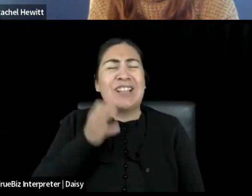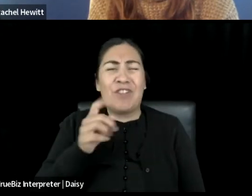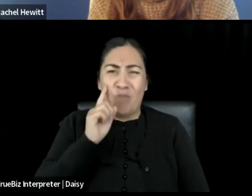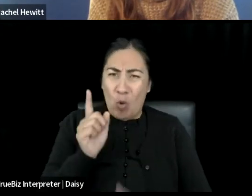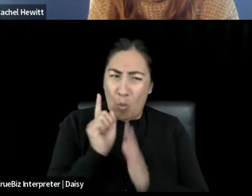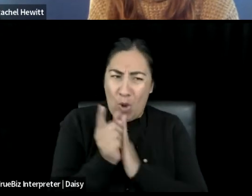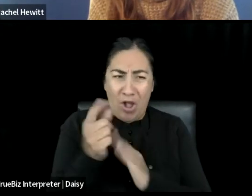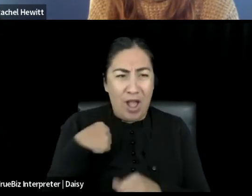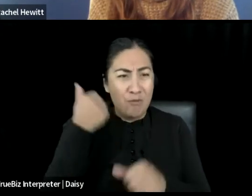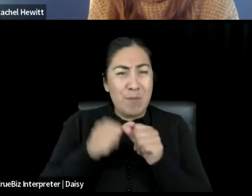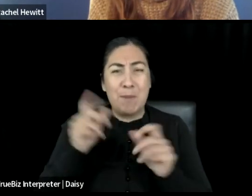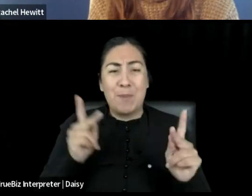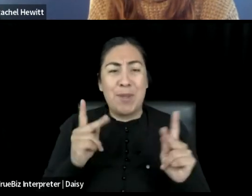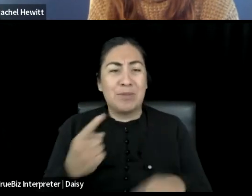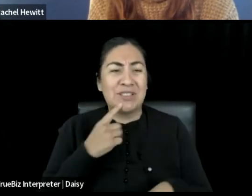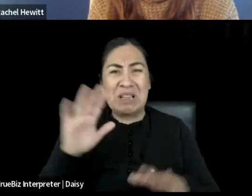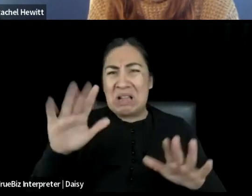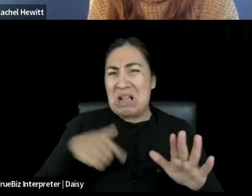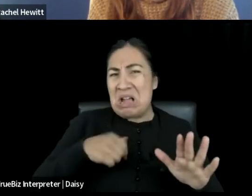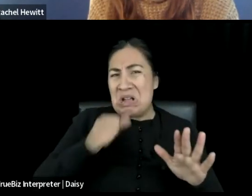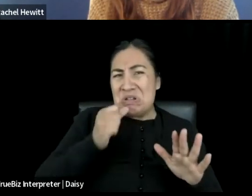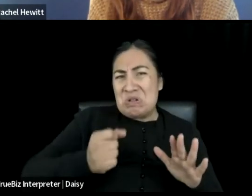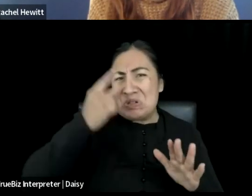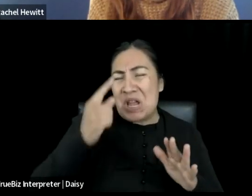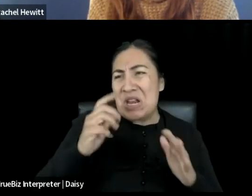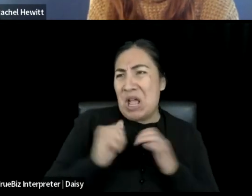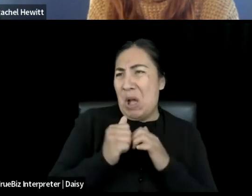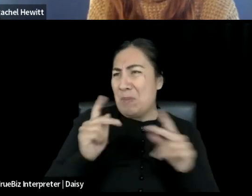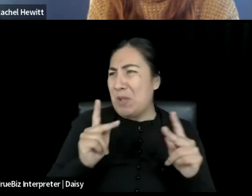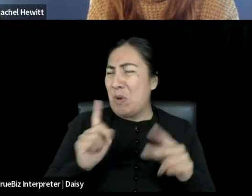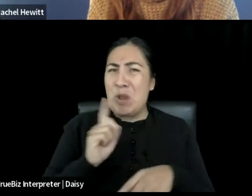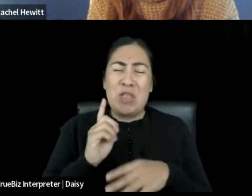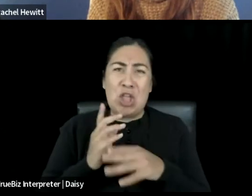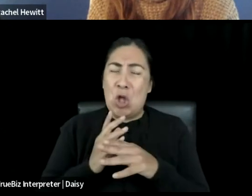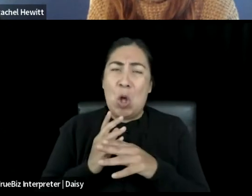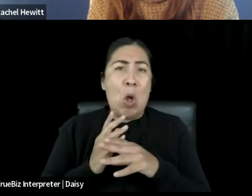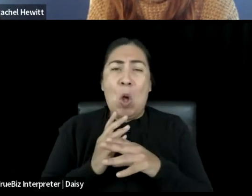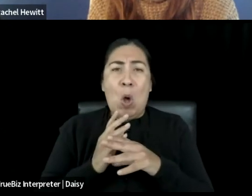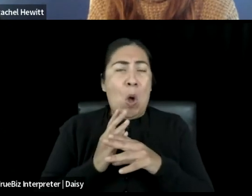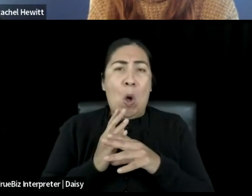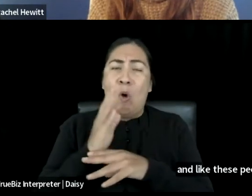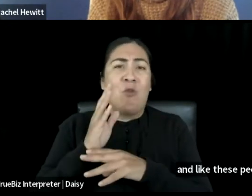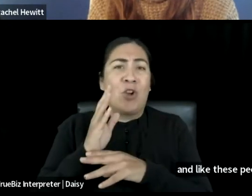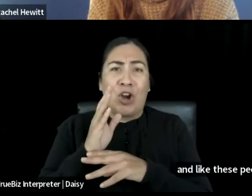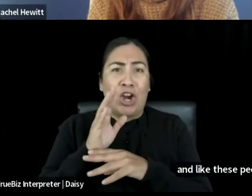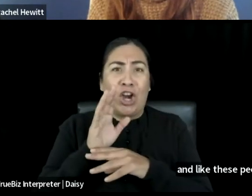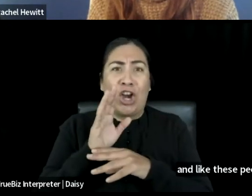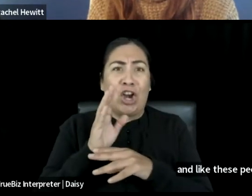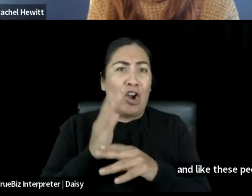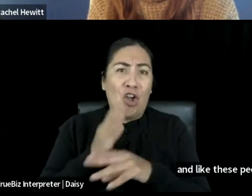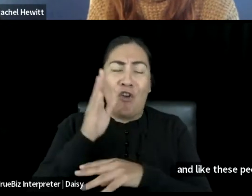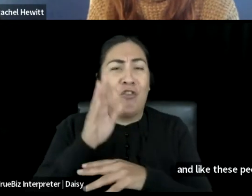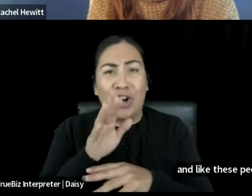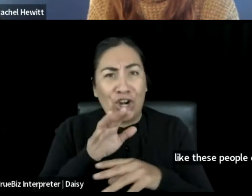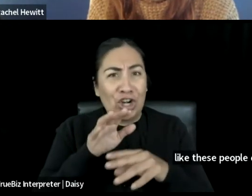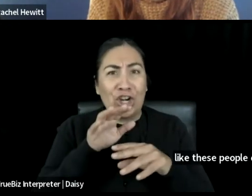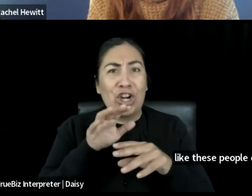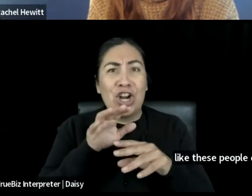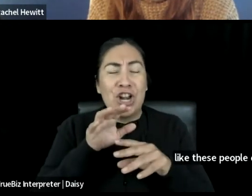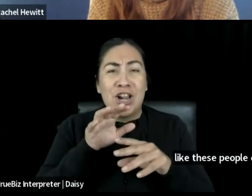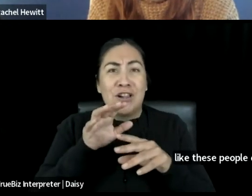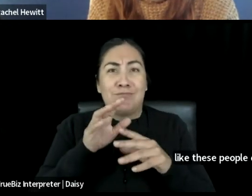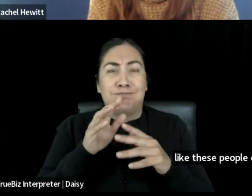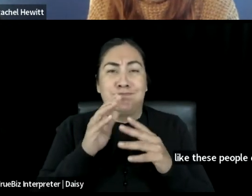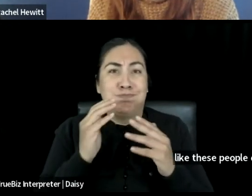understand, like how are people are so like overcome with fame and like these people don't do anything. And I'm like, right, because we don't, that's not why